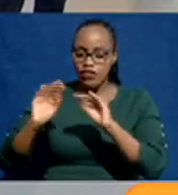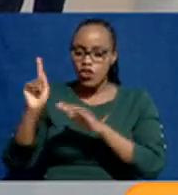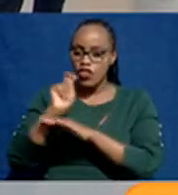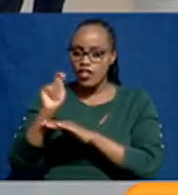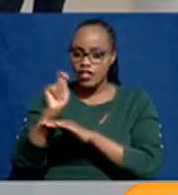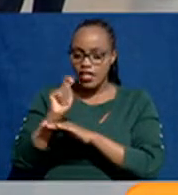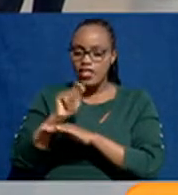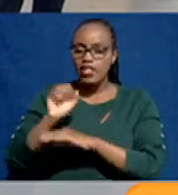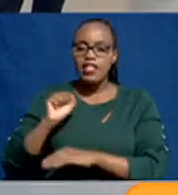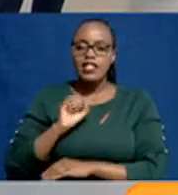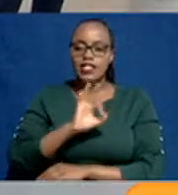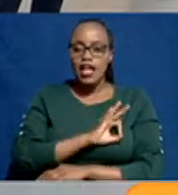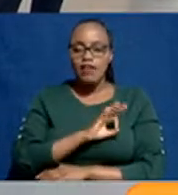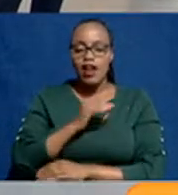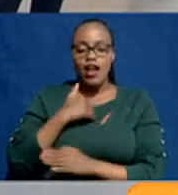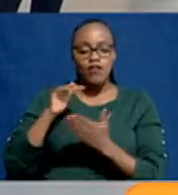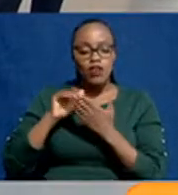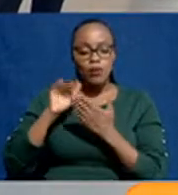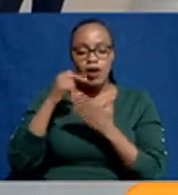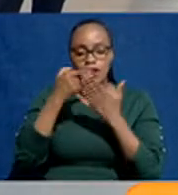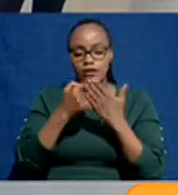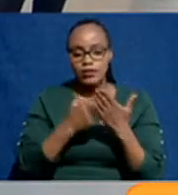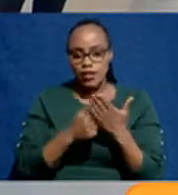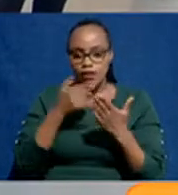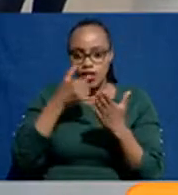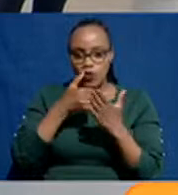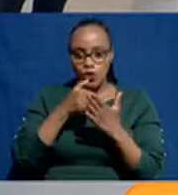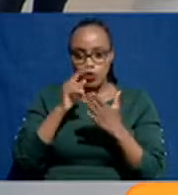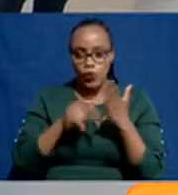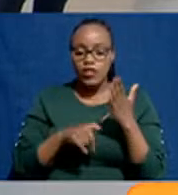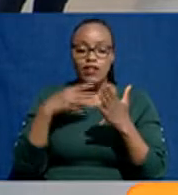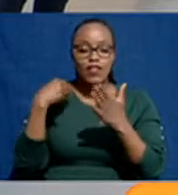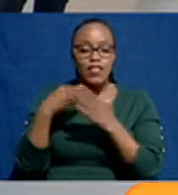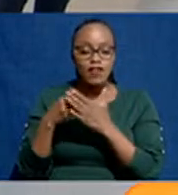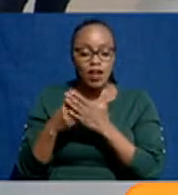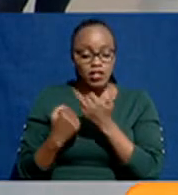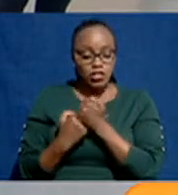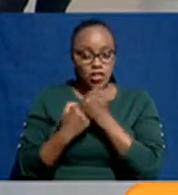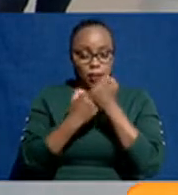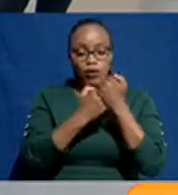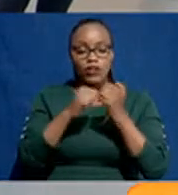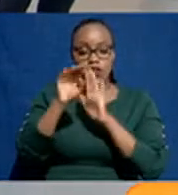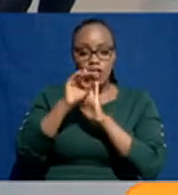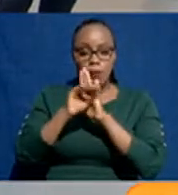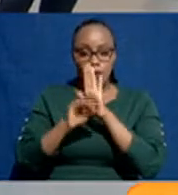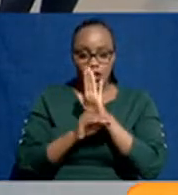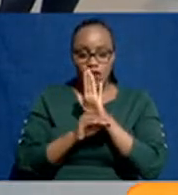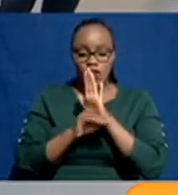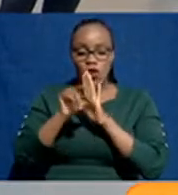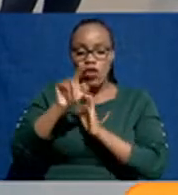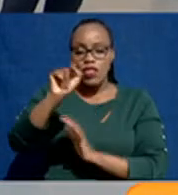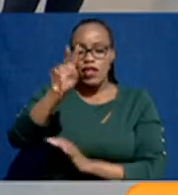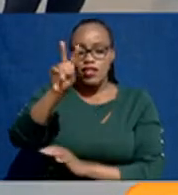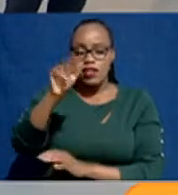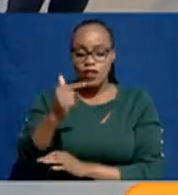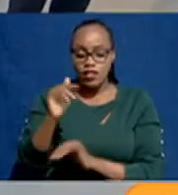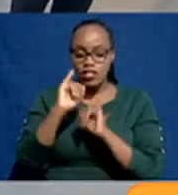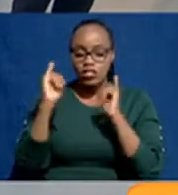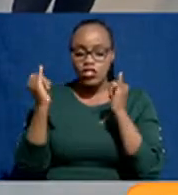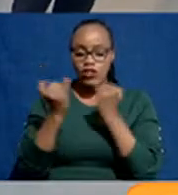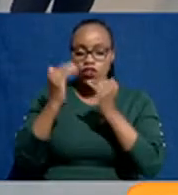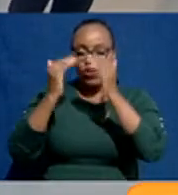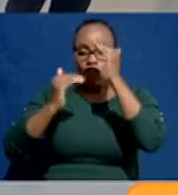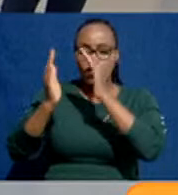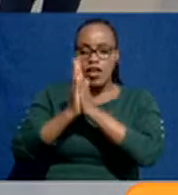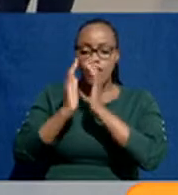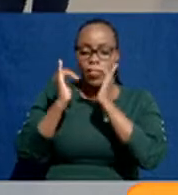staff. We'll have more on this, including the financing of these programs, whether it's at TVT institutions or universities, but also